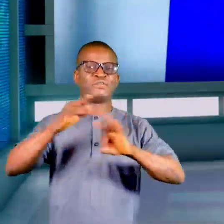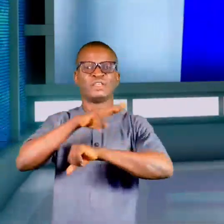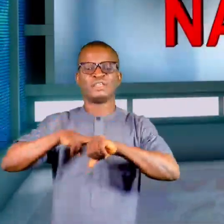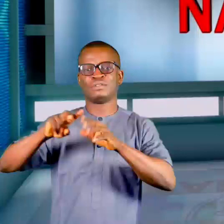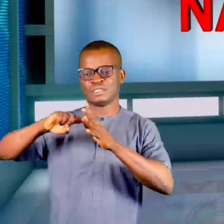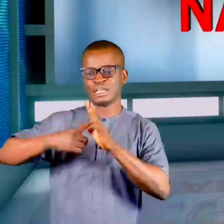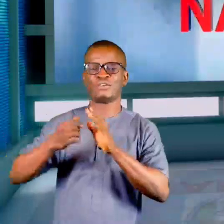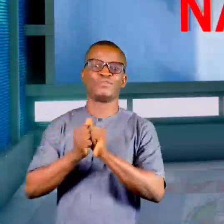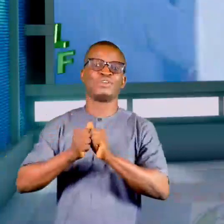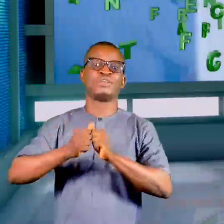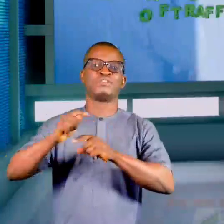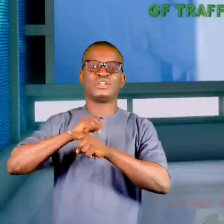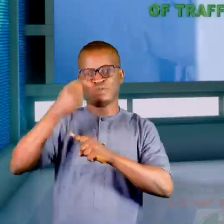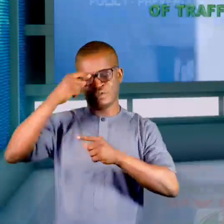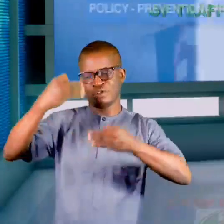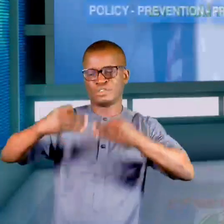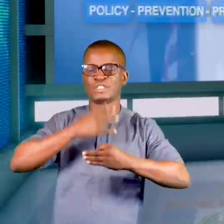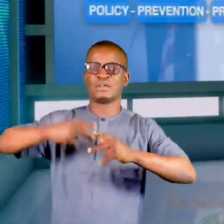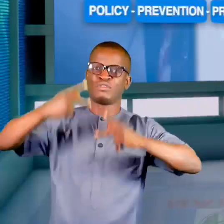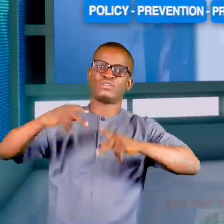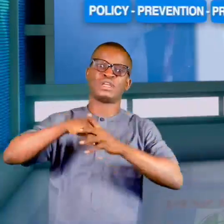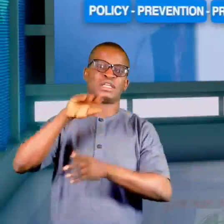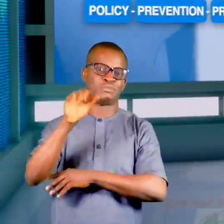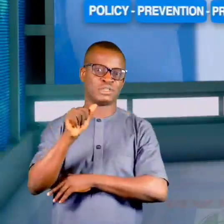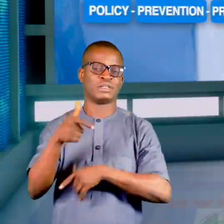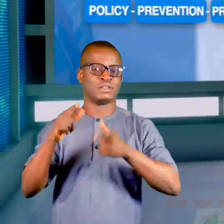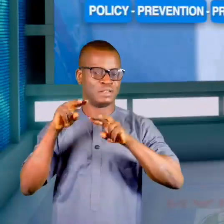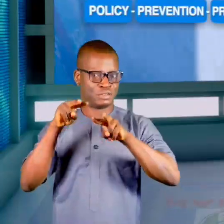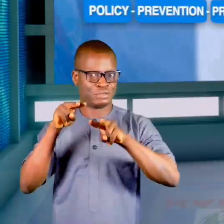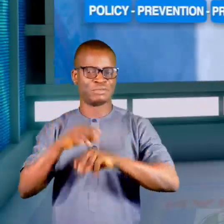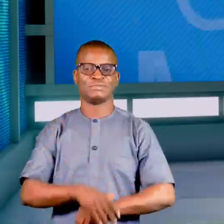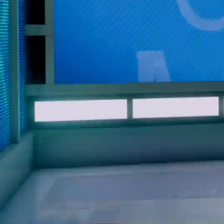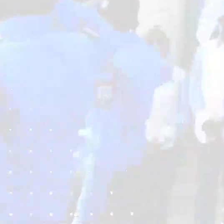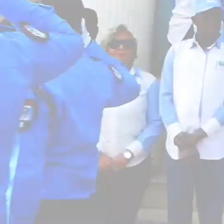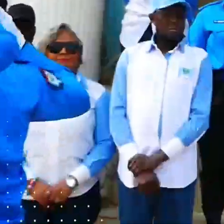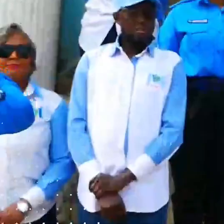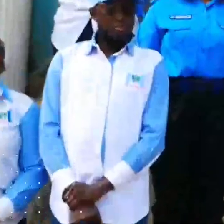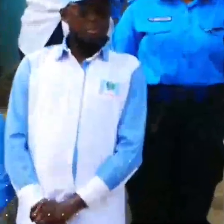We start with a one-day retreat for judges and prosecutors in Abuja. Take a look.